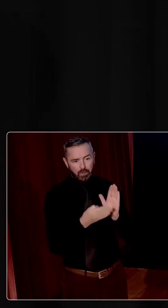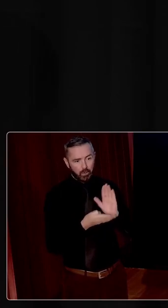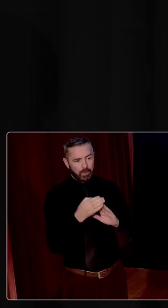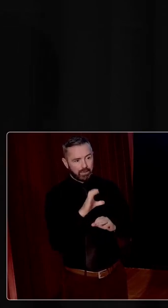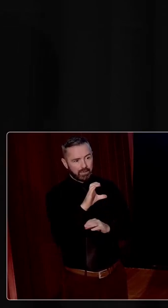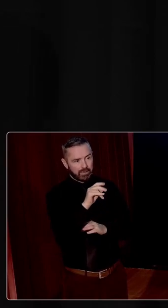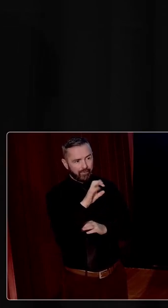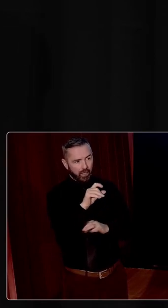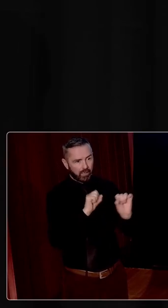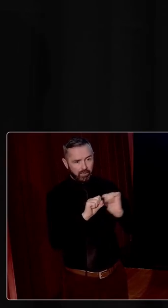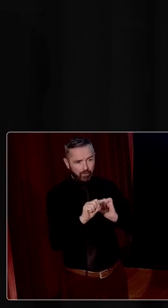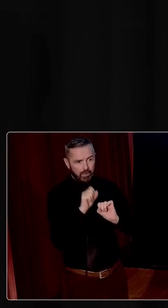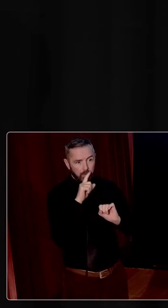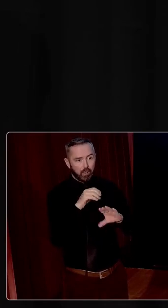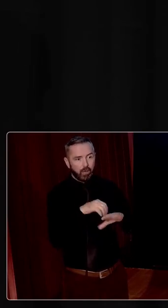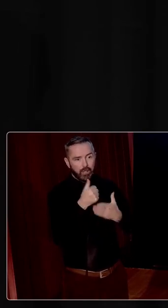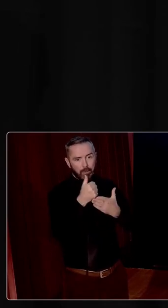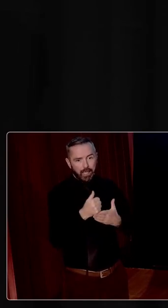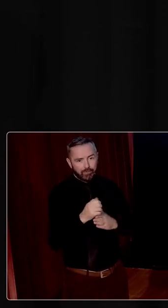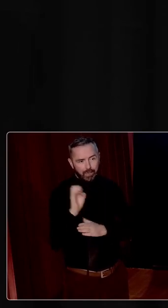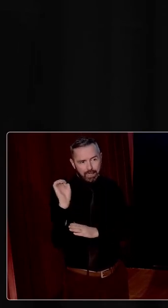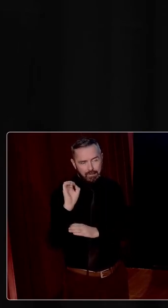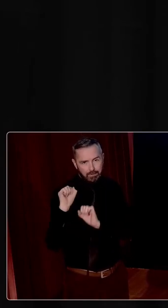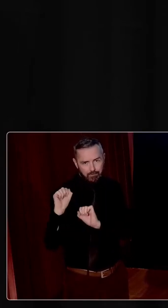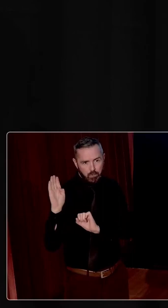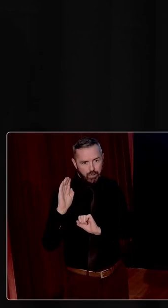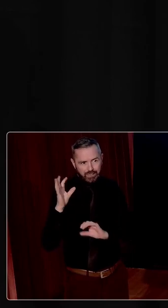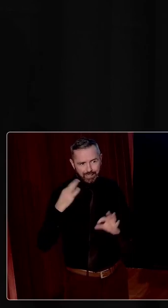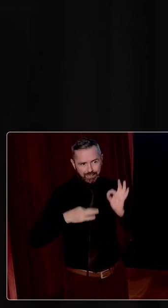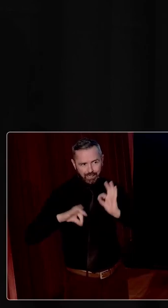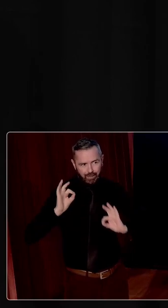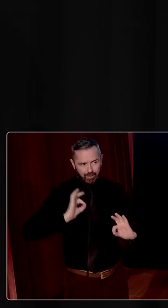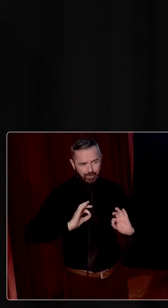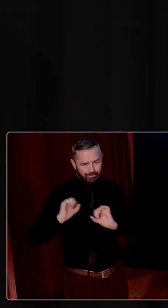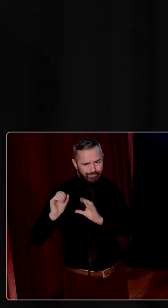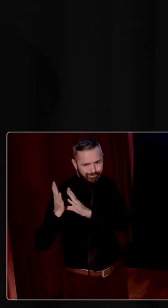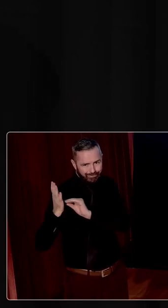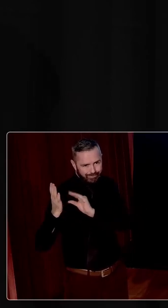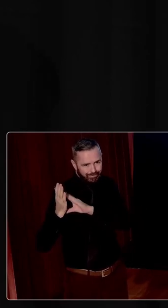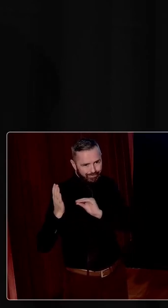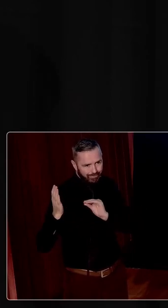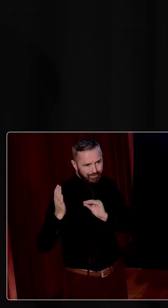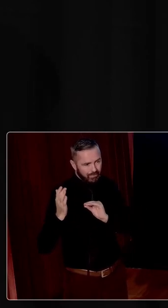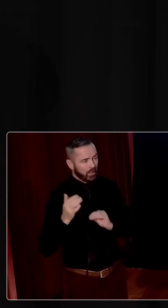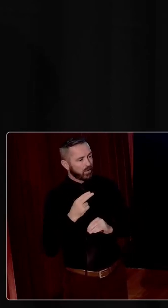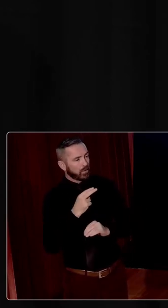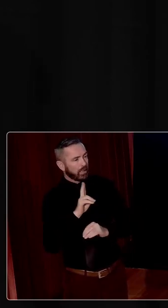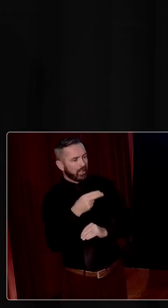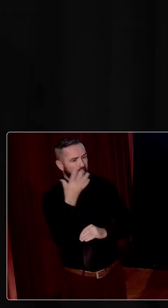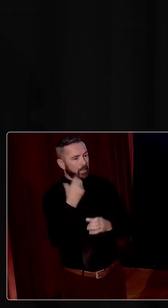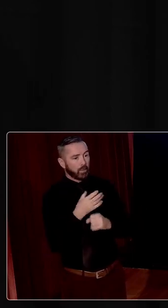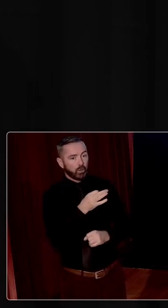service, but it was on the basis of a British style. So I think not losing sight of maybe the good parts of the British